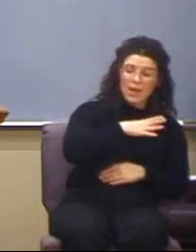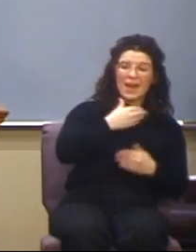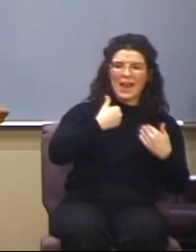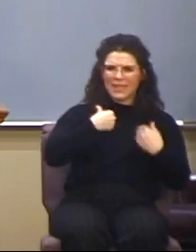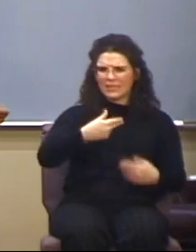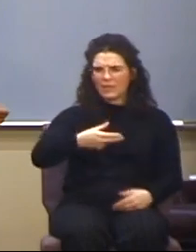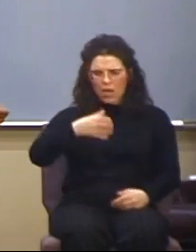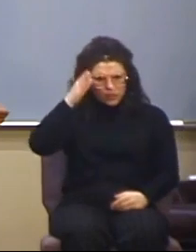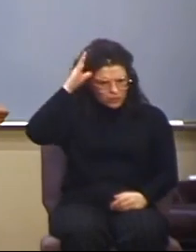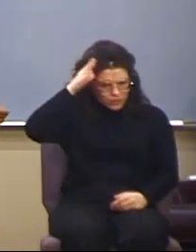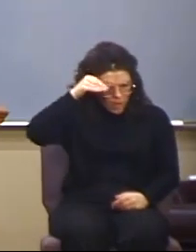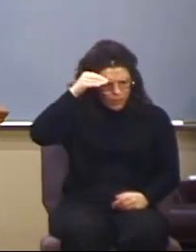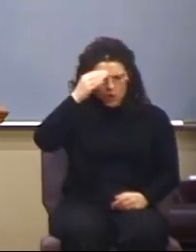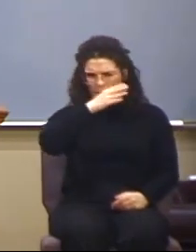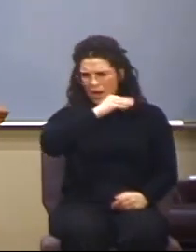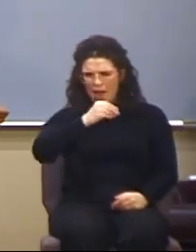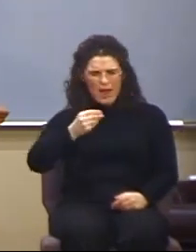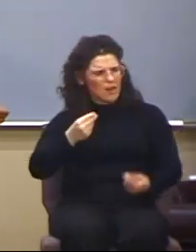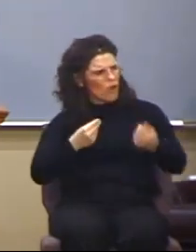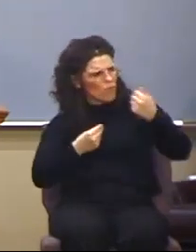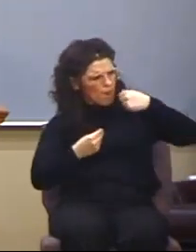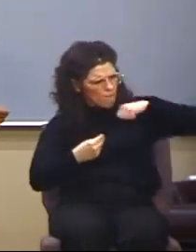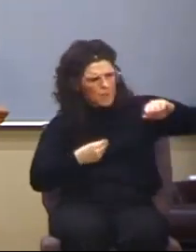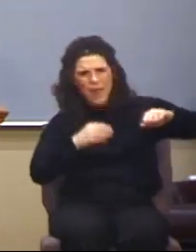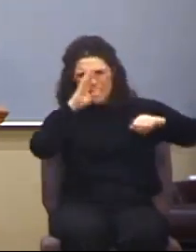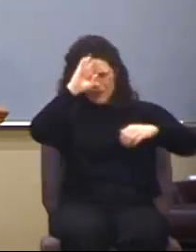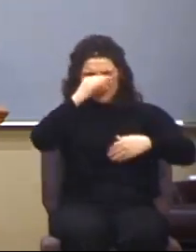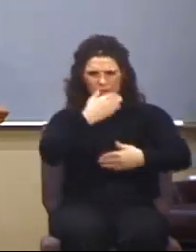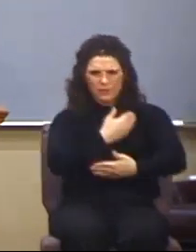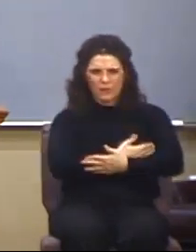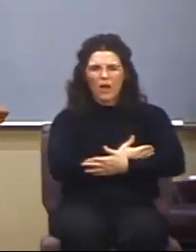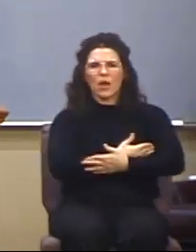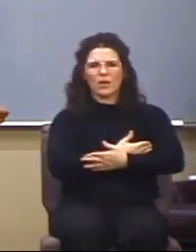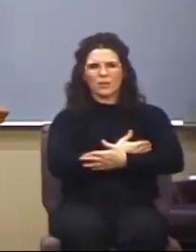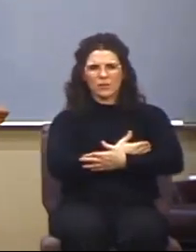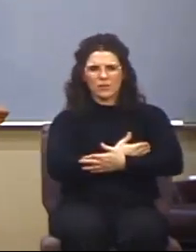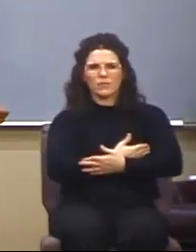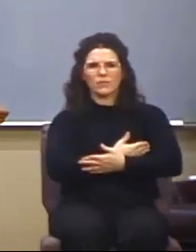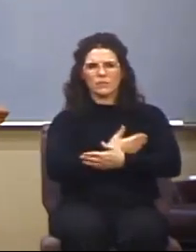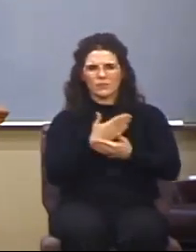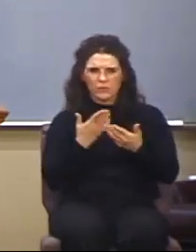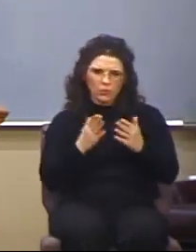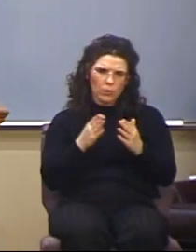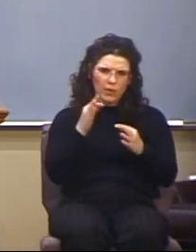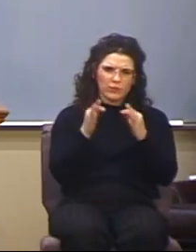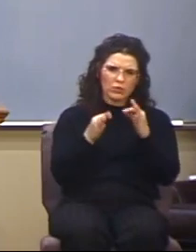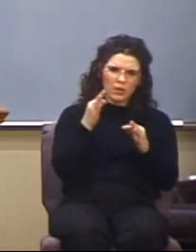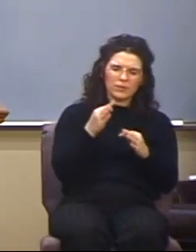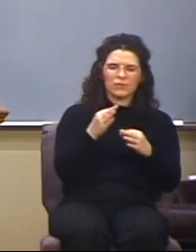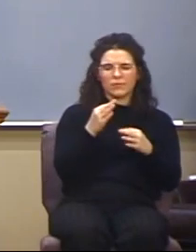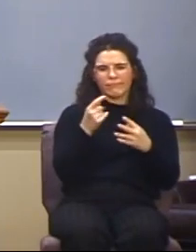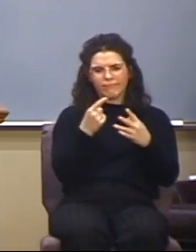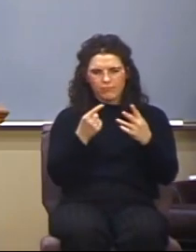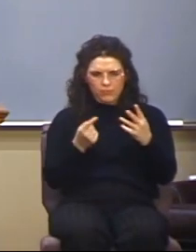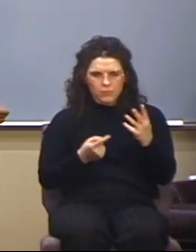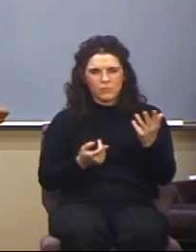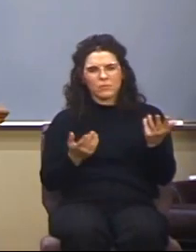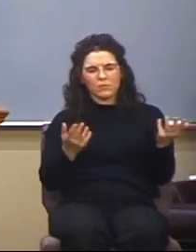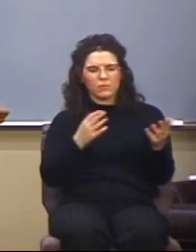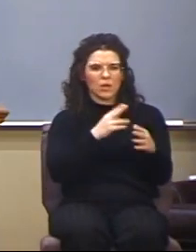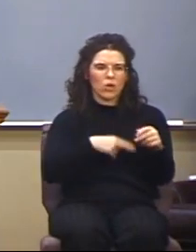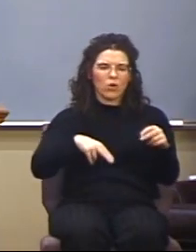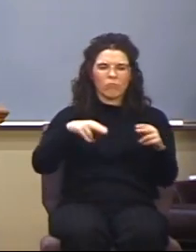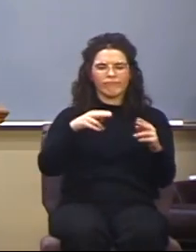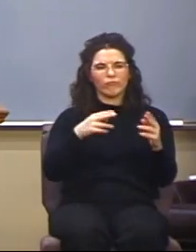son. Well, now there is a means of justice and so on and so forth. And ultimately, verse